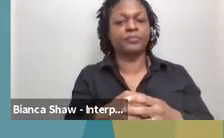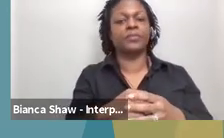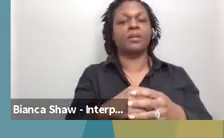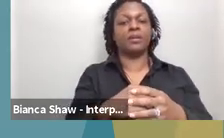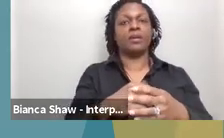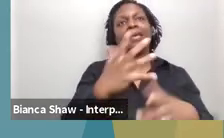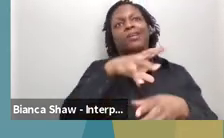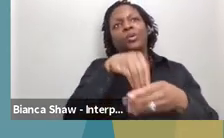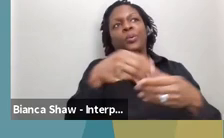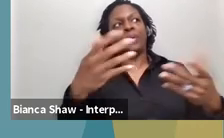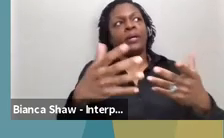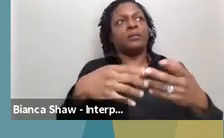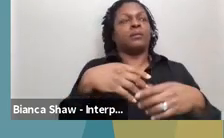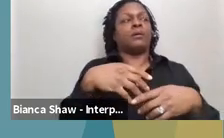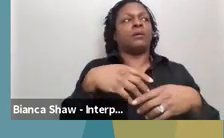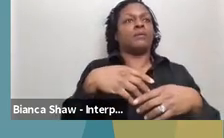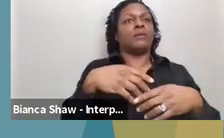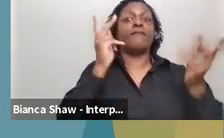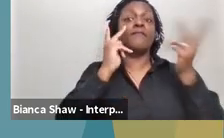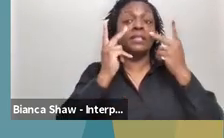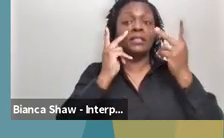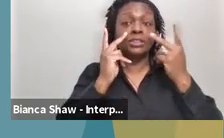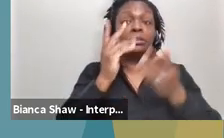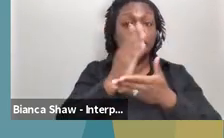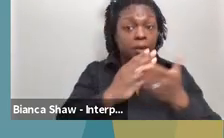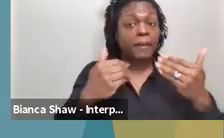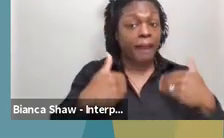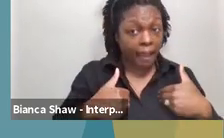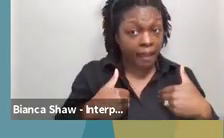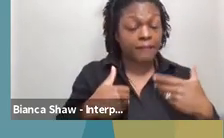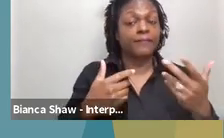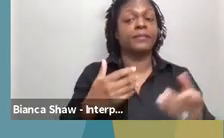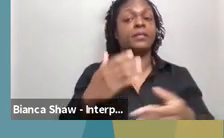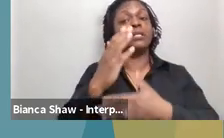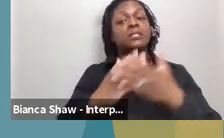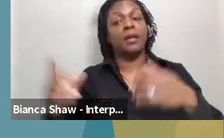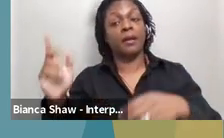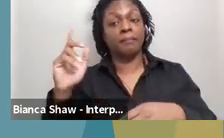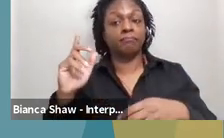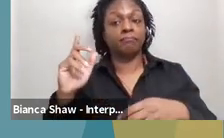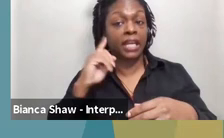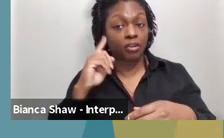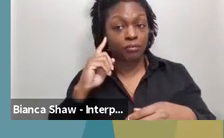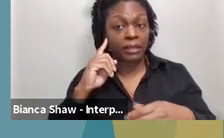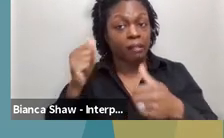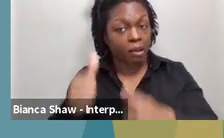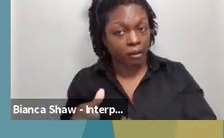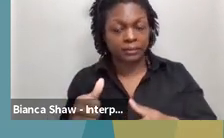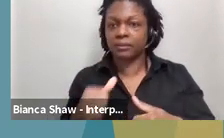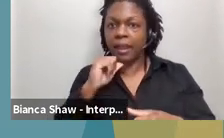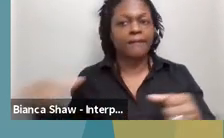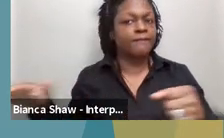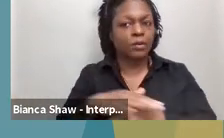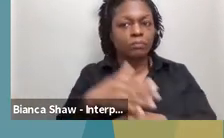that would include those who have some vision, who have some hearing. They don't have to be completely deaf and completely blind to receive these